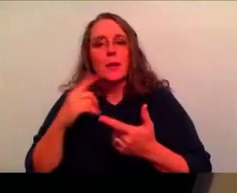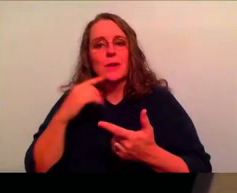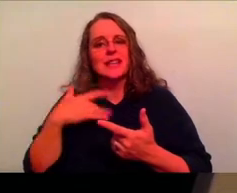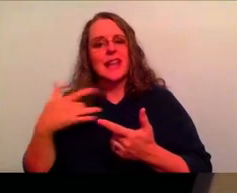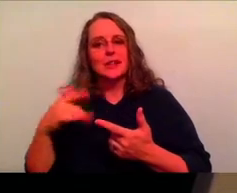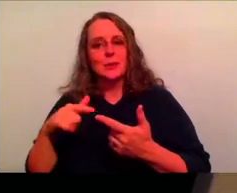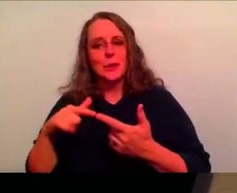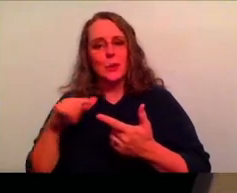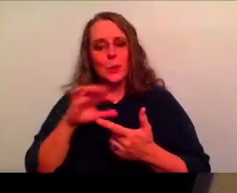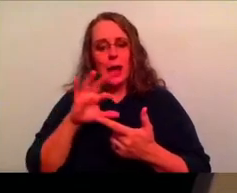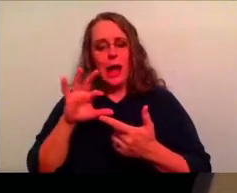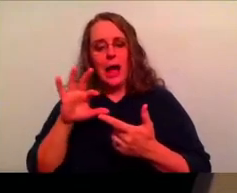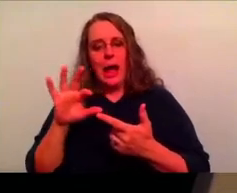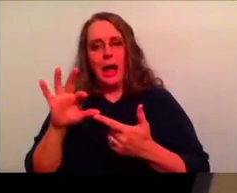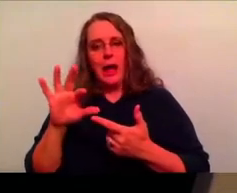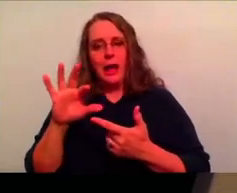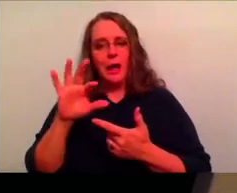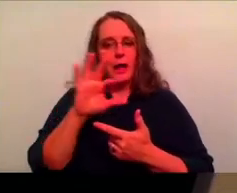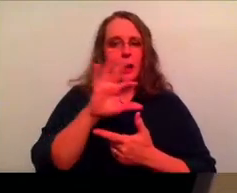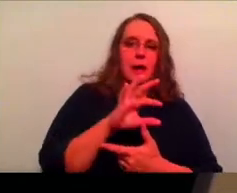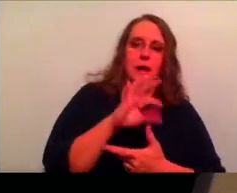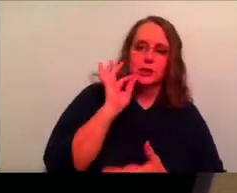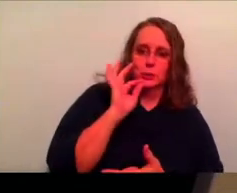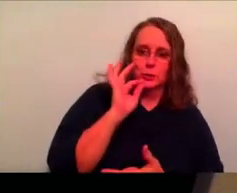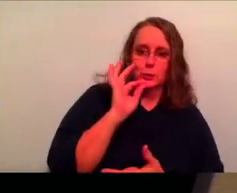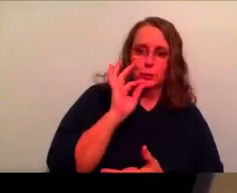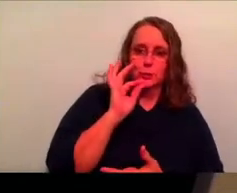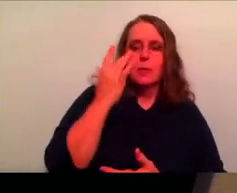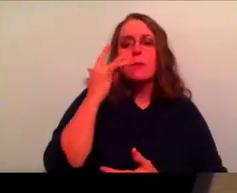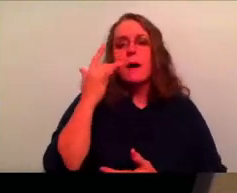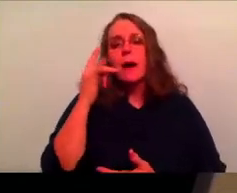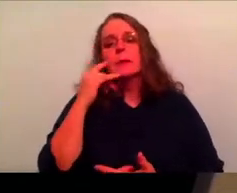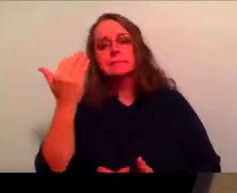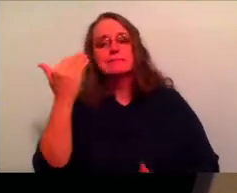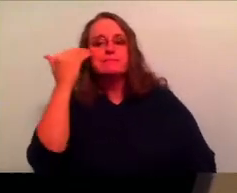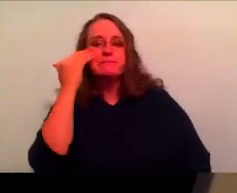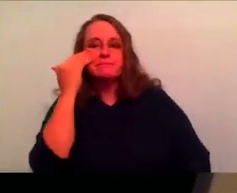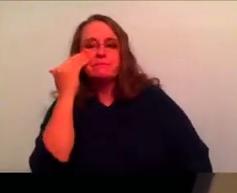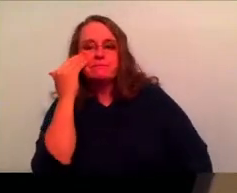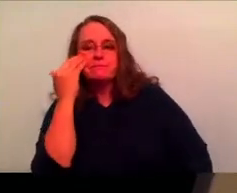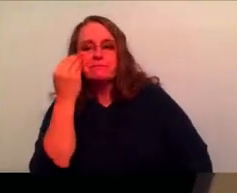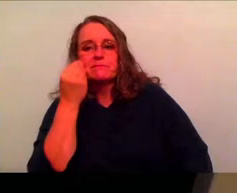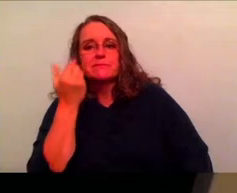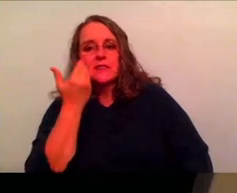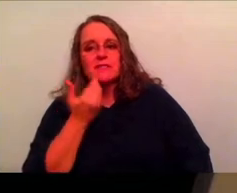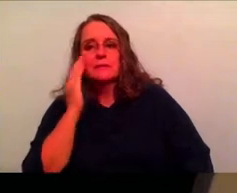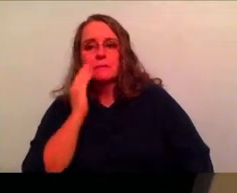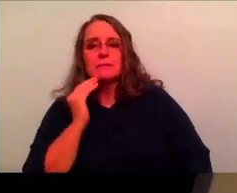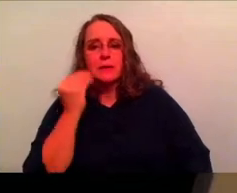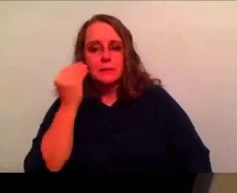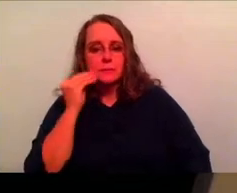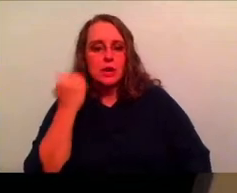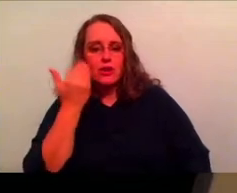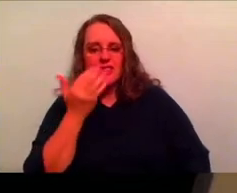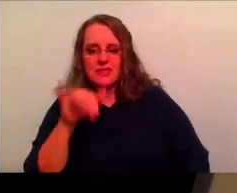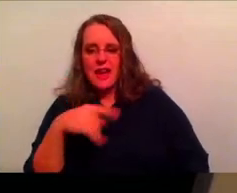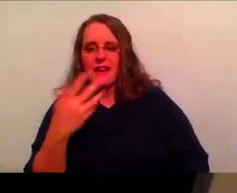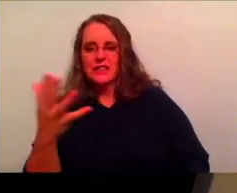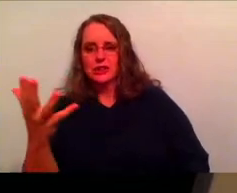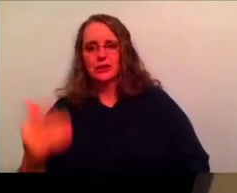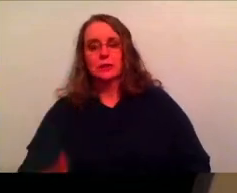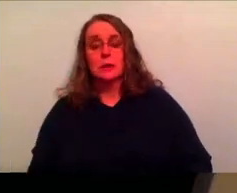known. We choose the comfortable because it's easier. It's familiar. It's familiar. Absolutely. Um, sometimes the newness